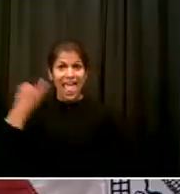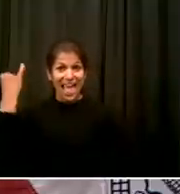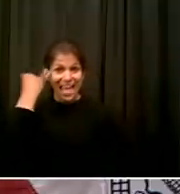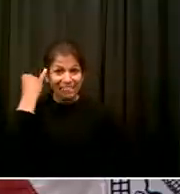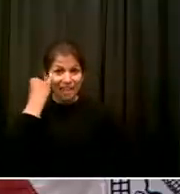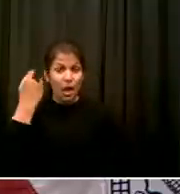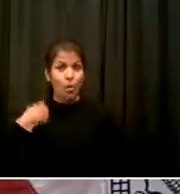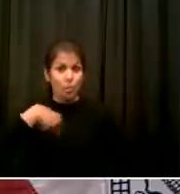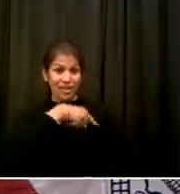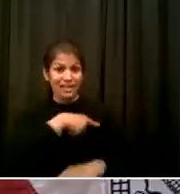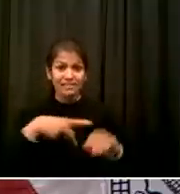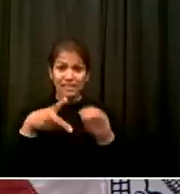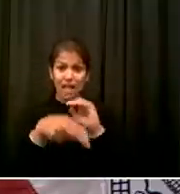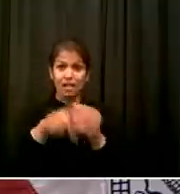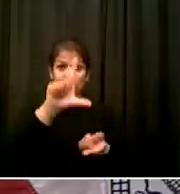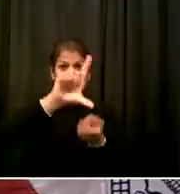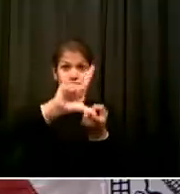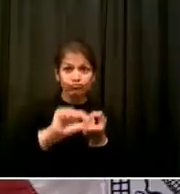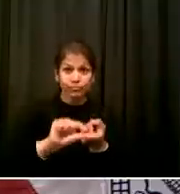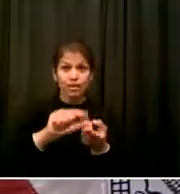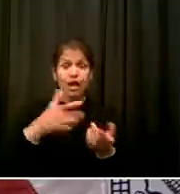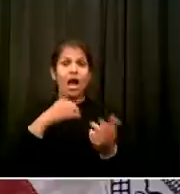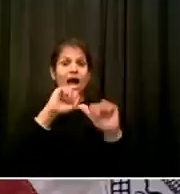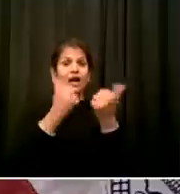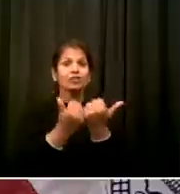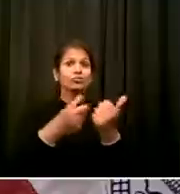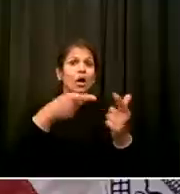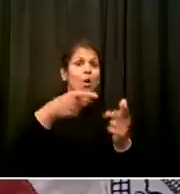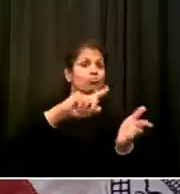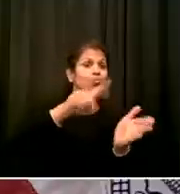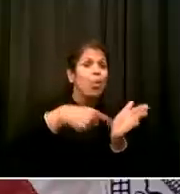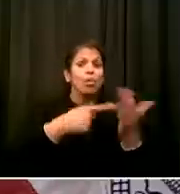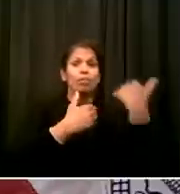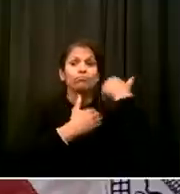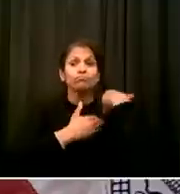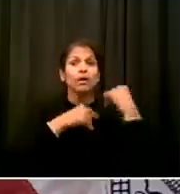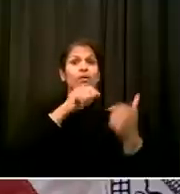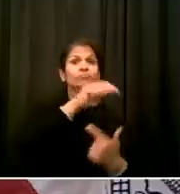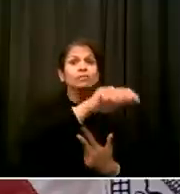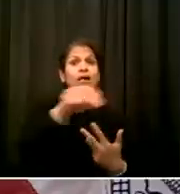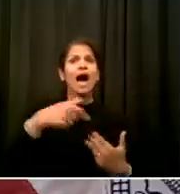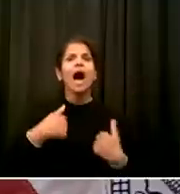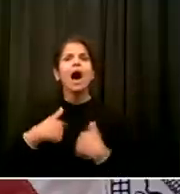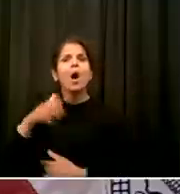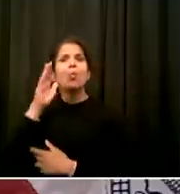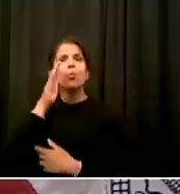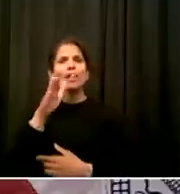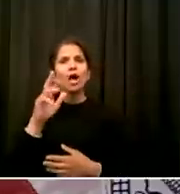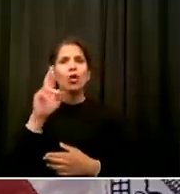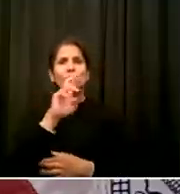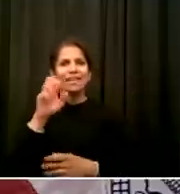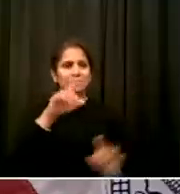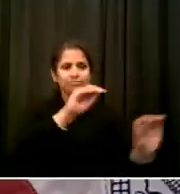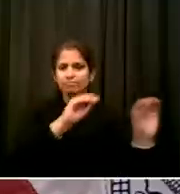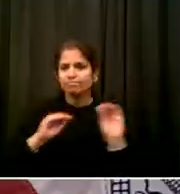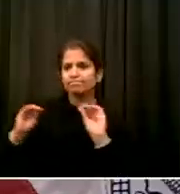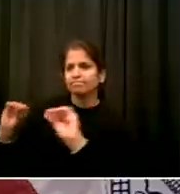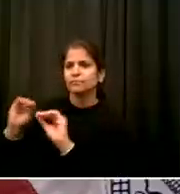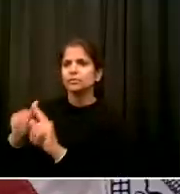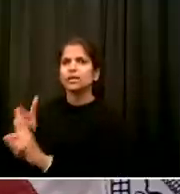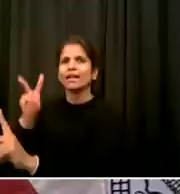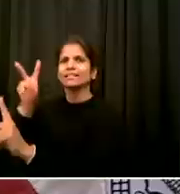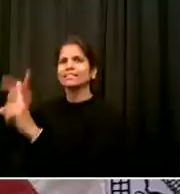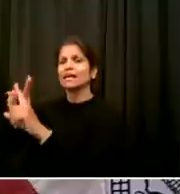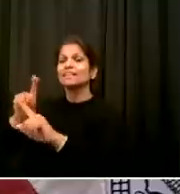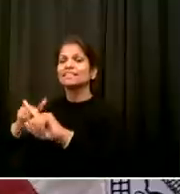three different things happening here Some people are proposing taking some units out of the NYPD Putting them in another agency Funding them exactly the same way, having them